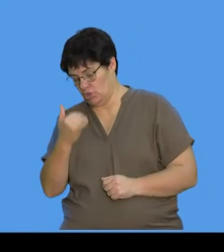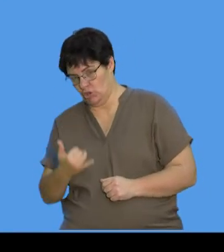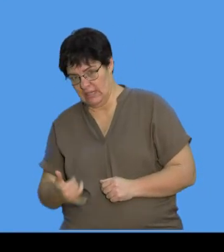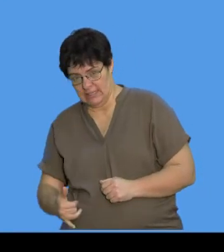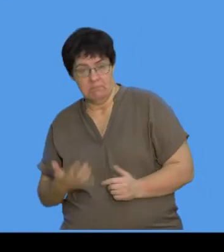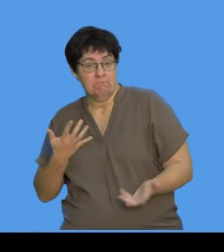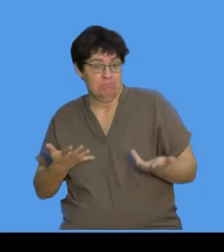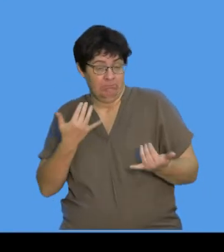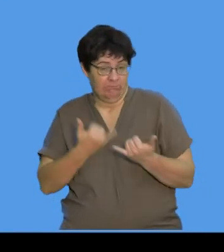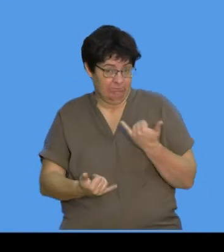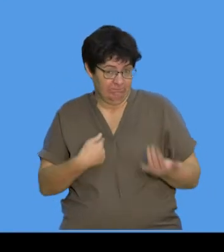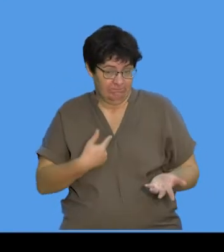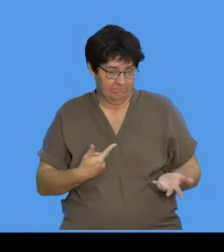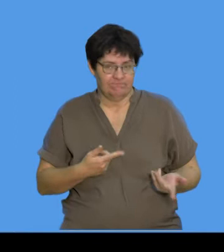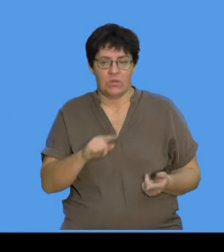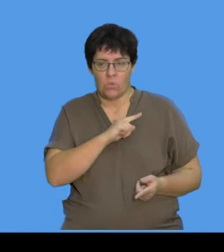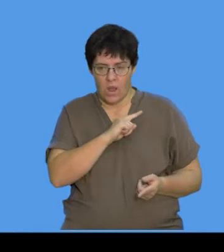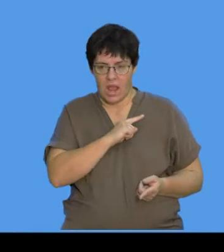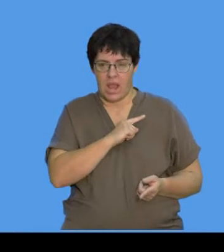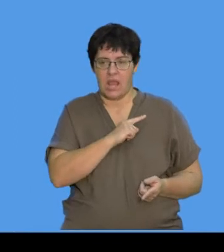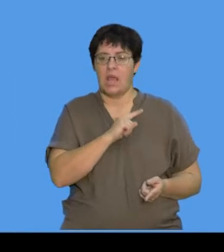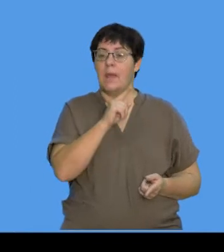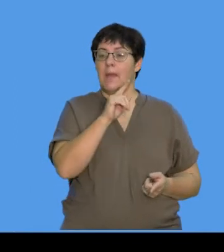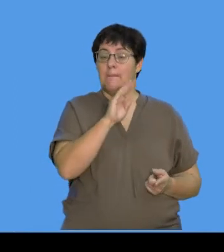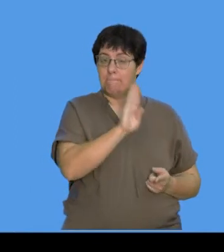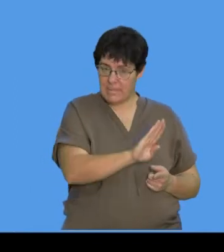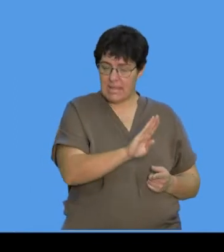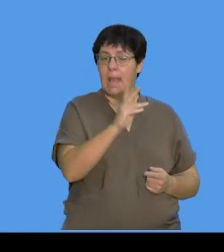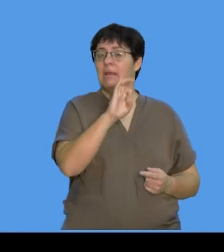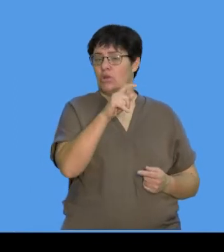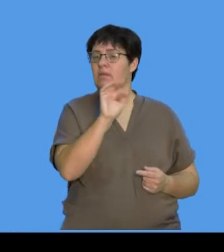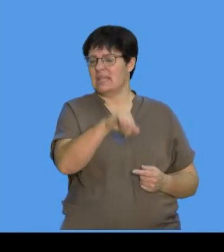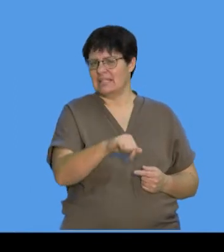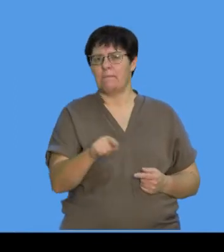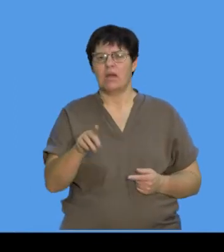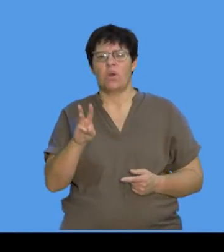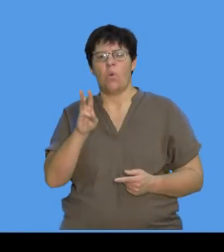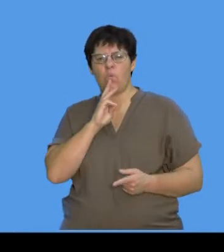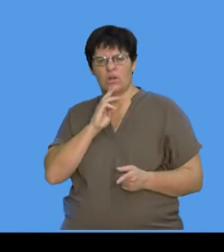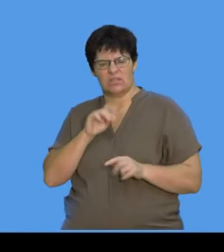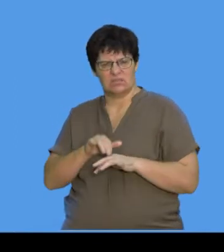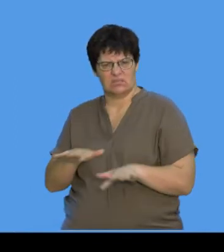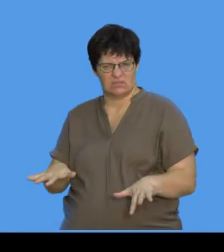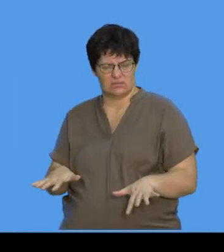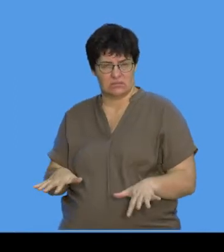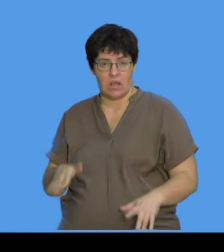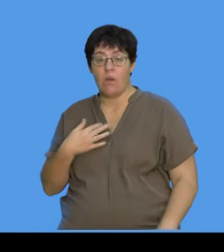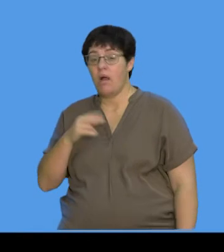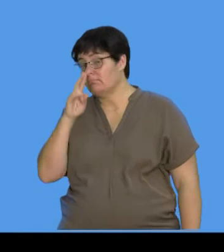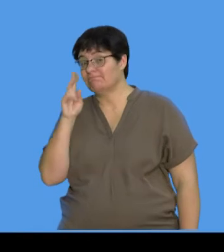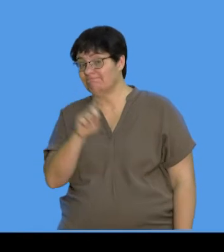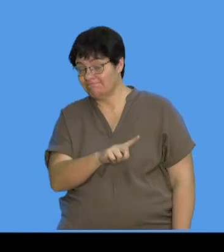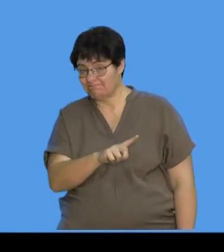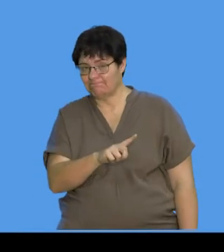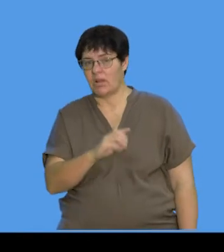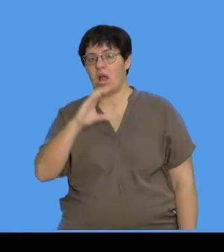just in case, because B also is a bacterium, but it says it gets spread in water, and the one that we looked at